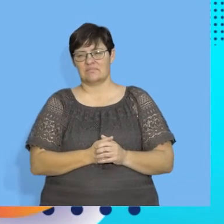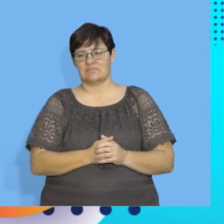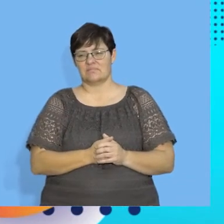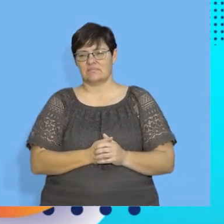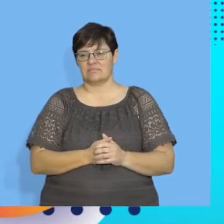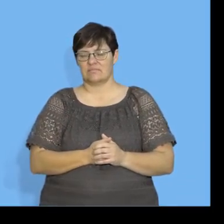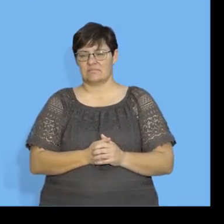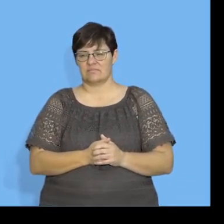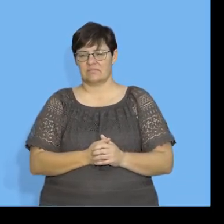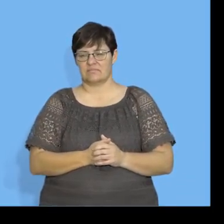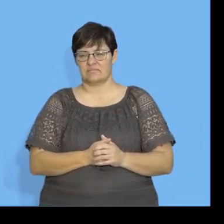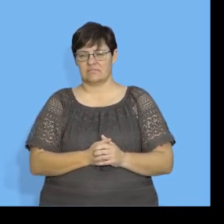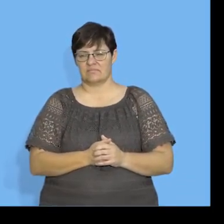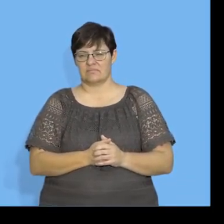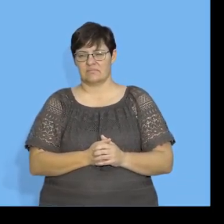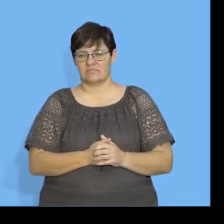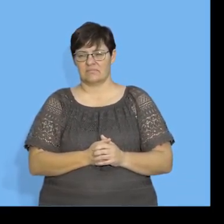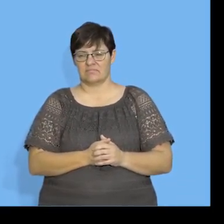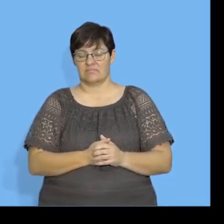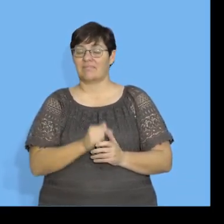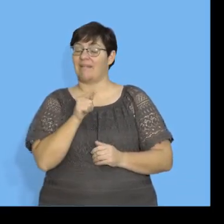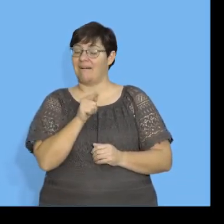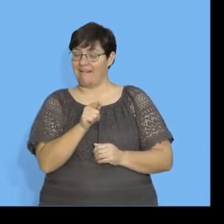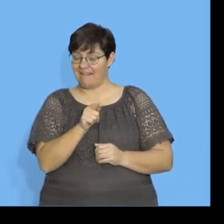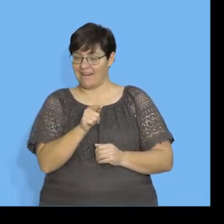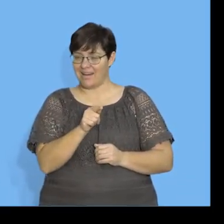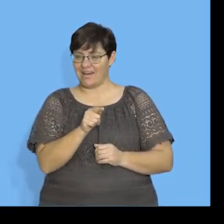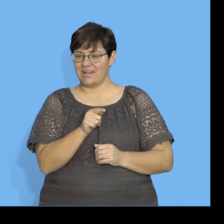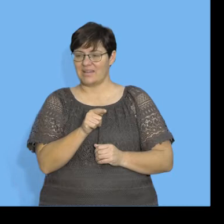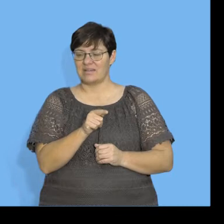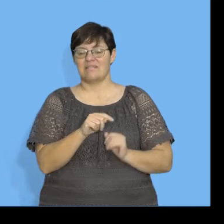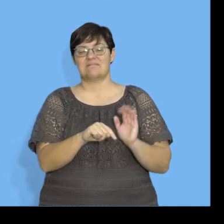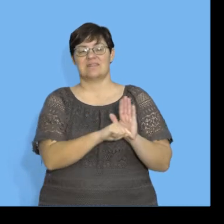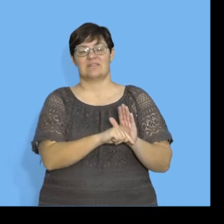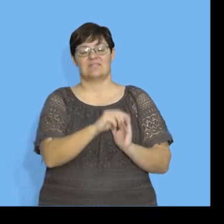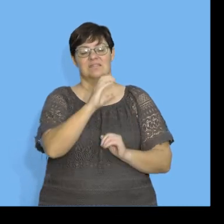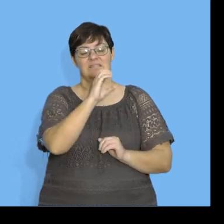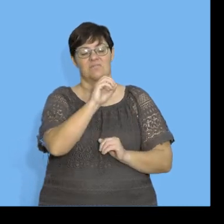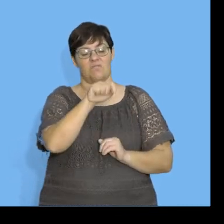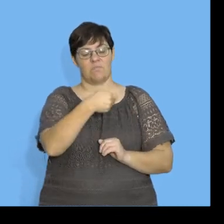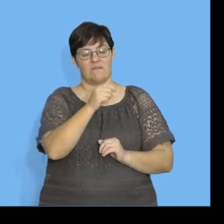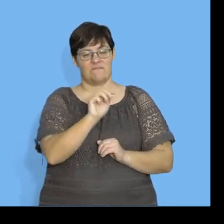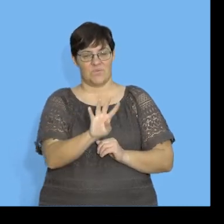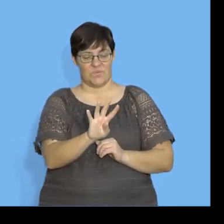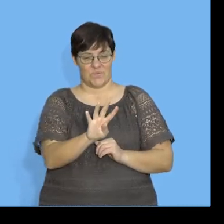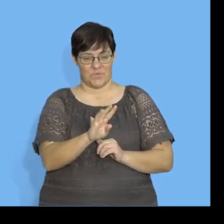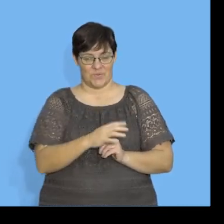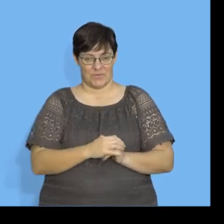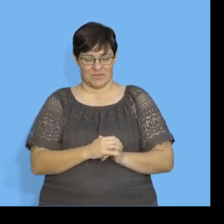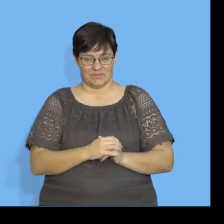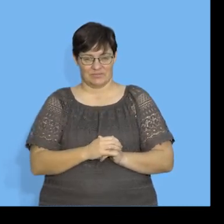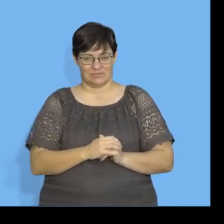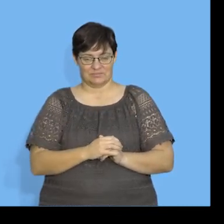see what we have. So, we have negative. We agreed to negative.